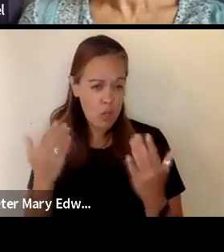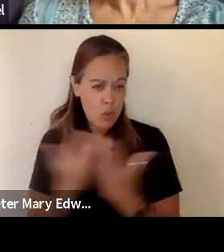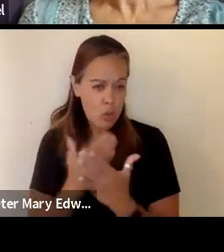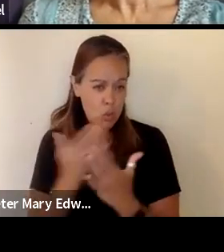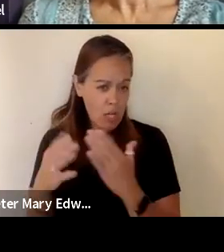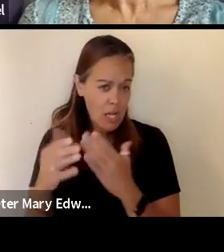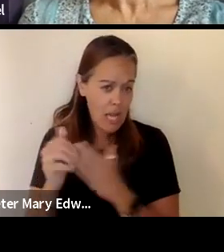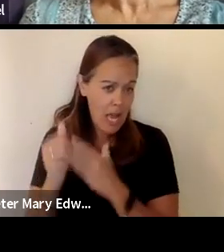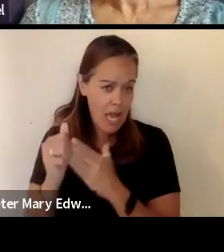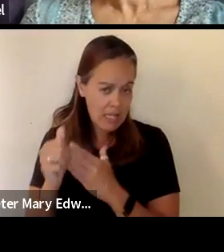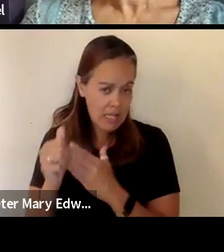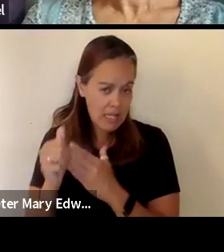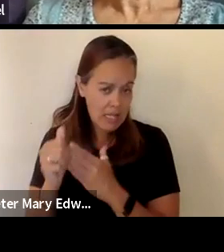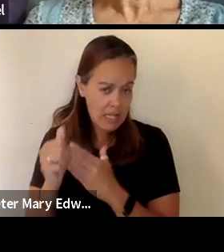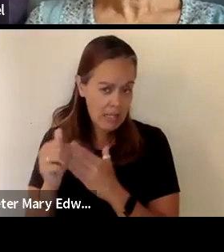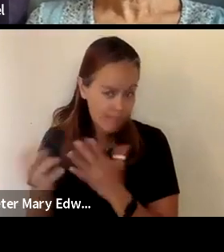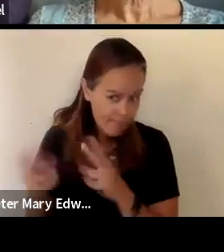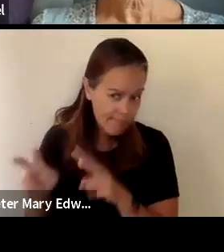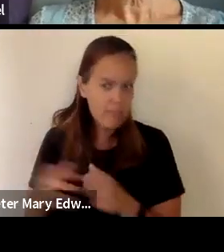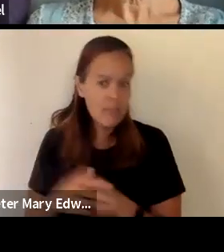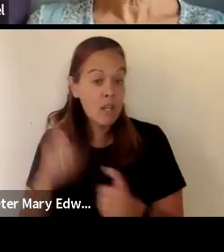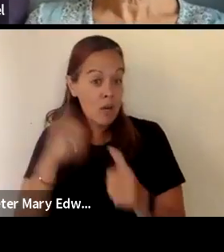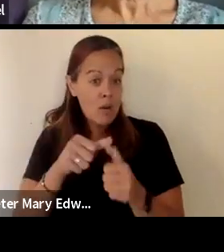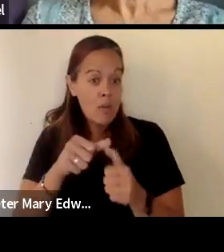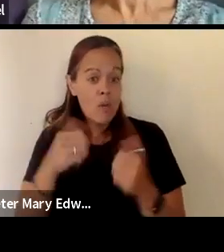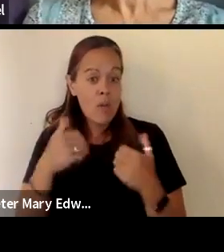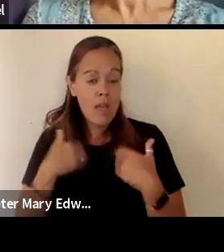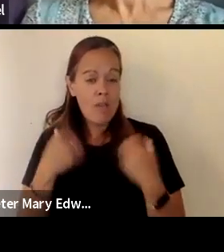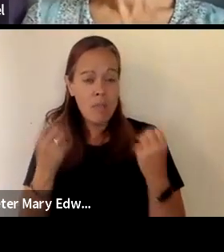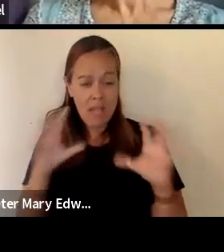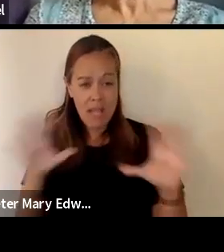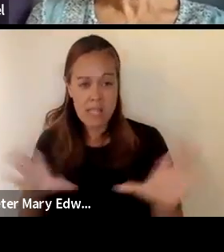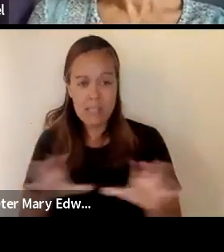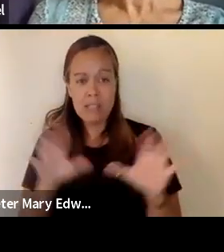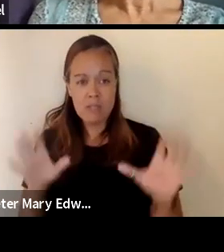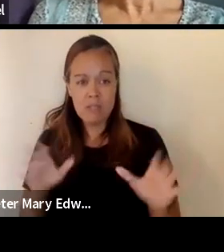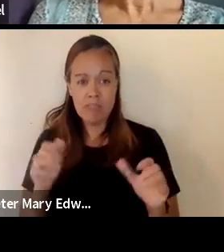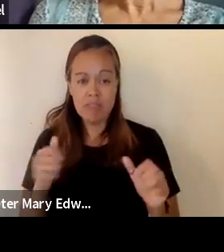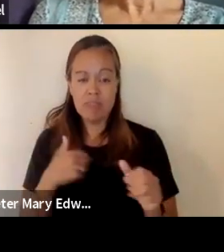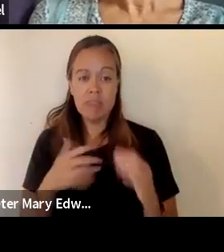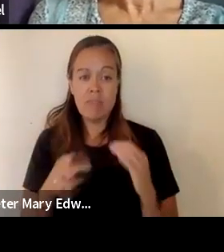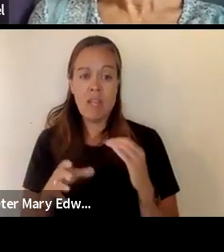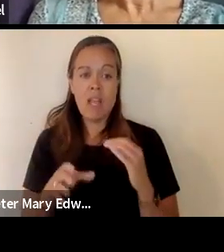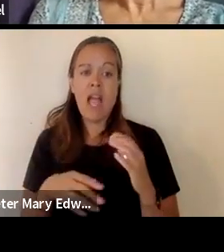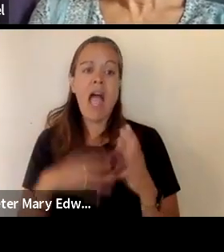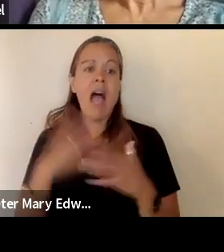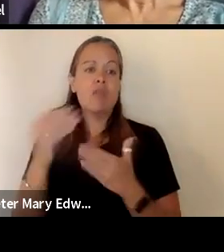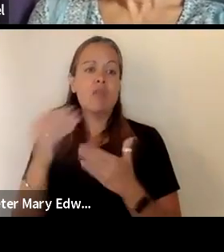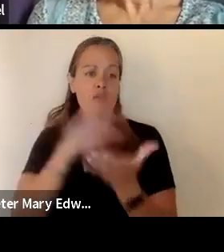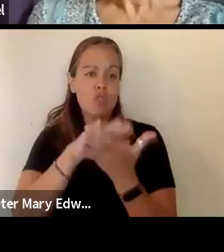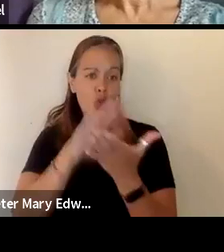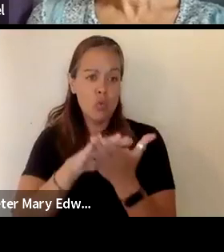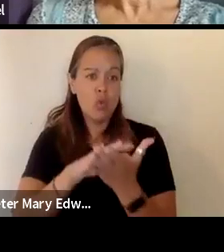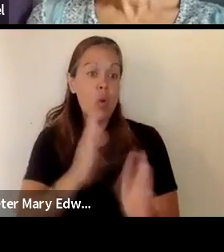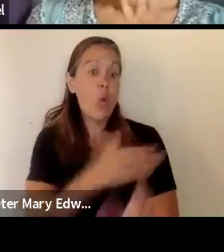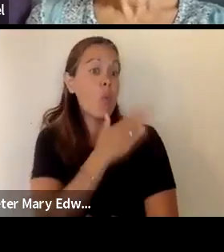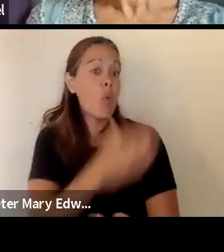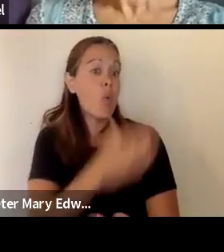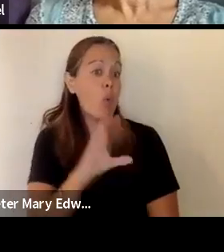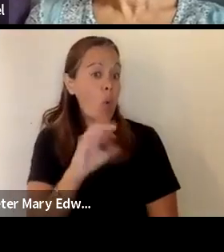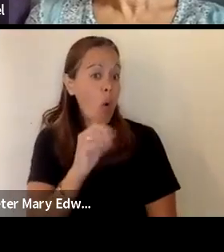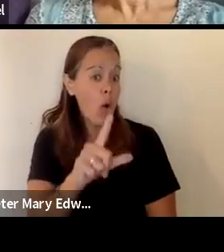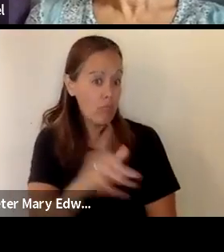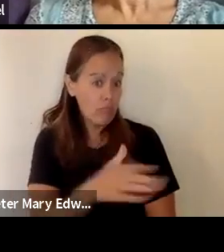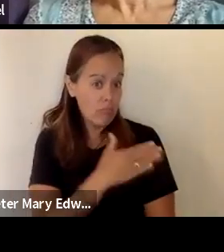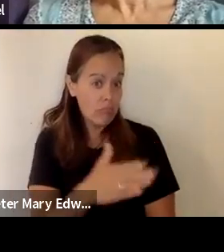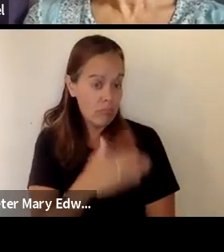but remember we have many uh activities which are considered extracurricular choral music is one of those